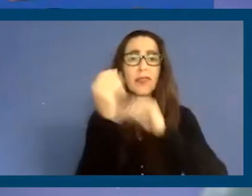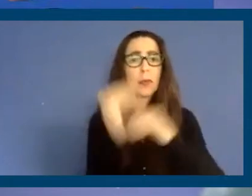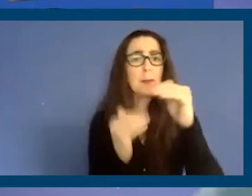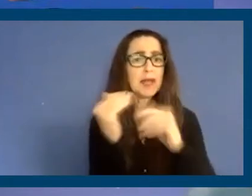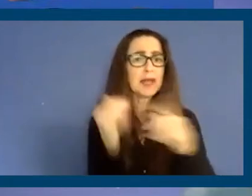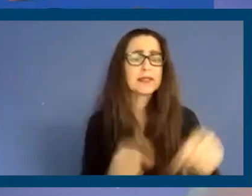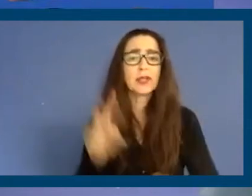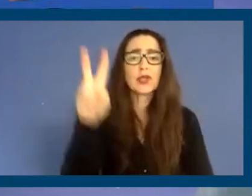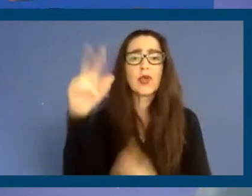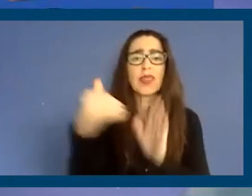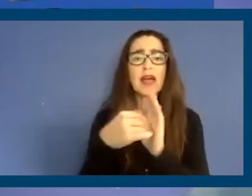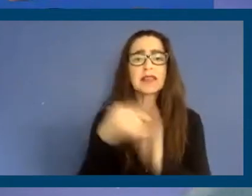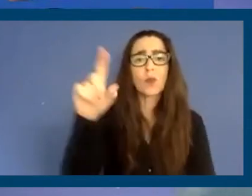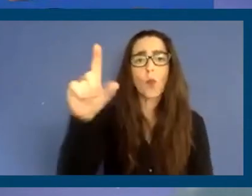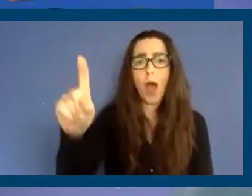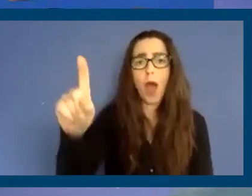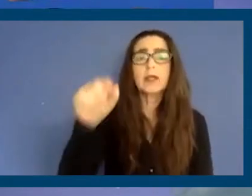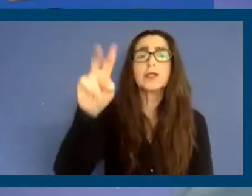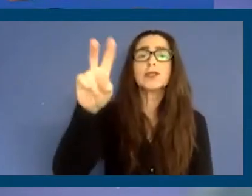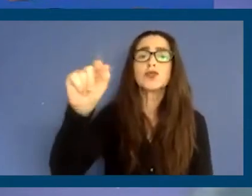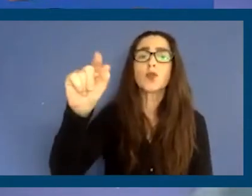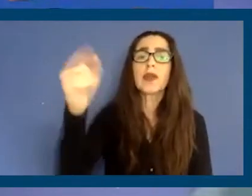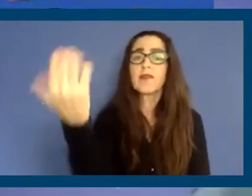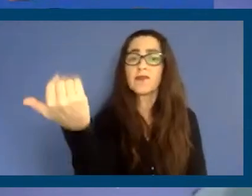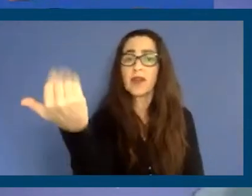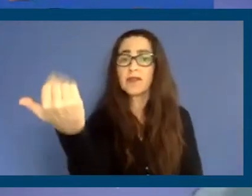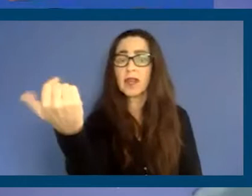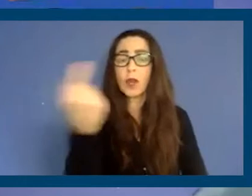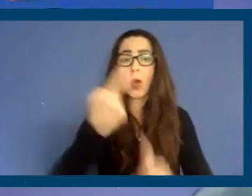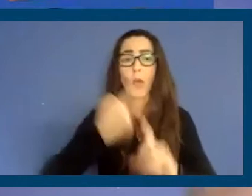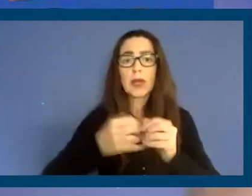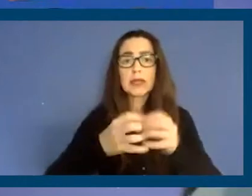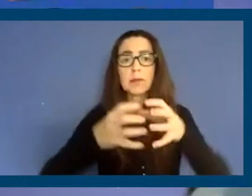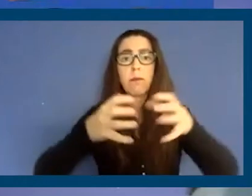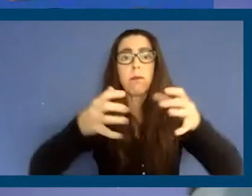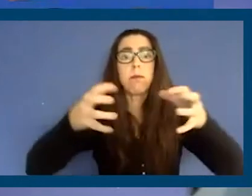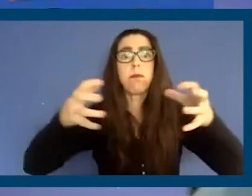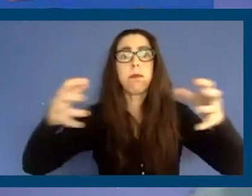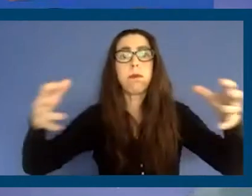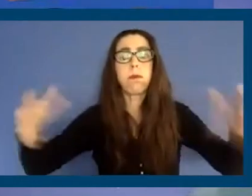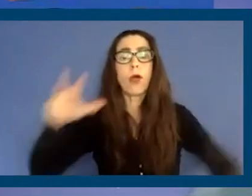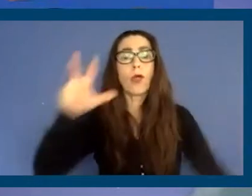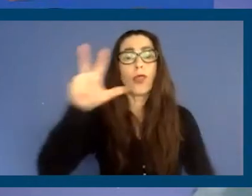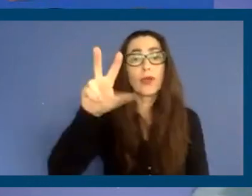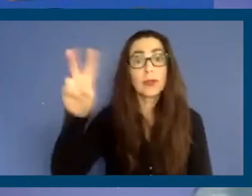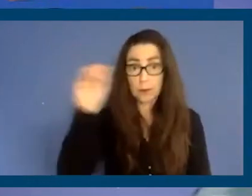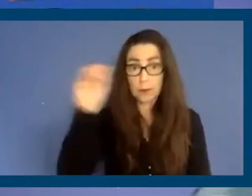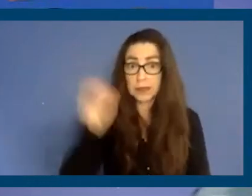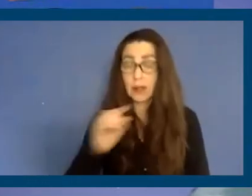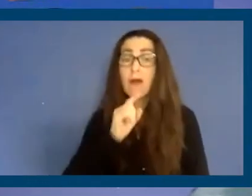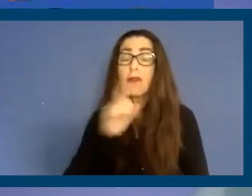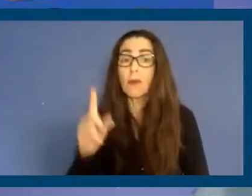2001 and 2015, while rents grew in L.A., at 32%, the real